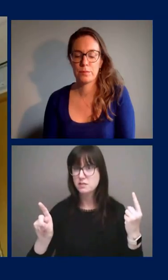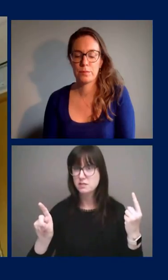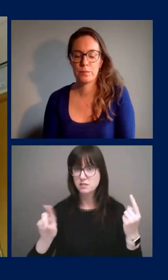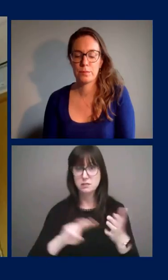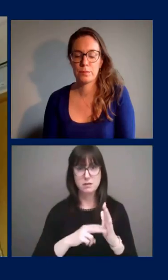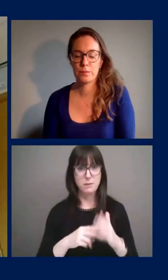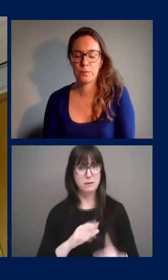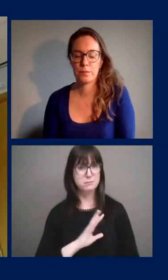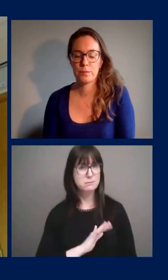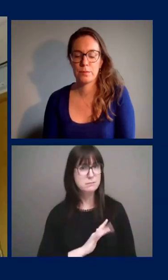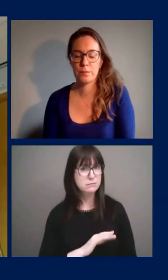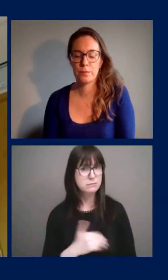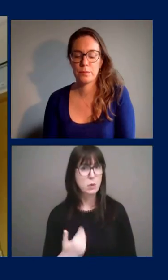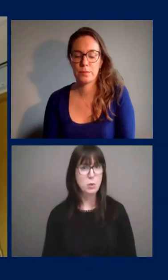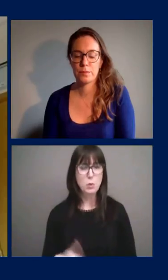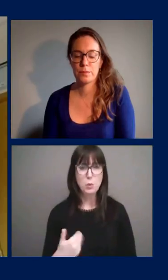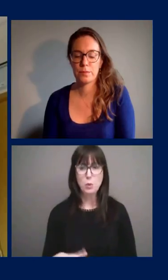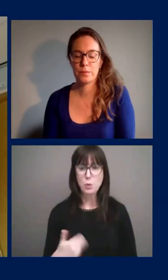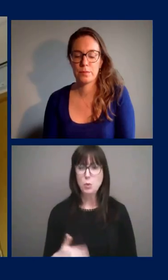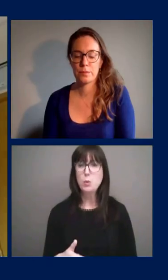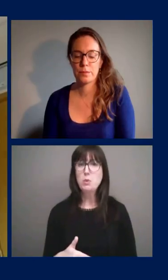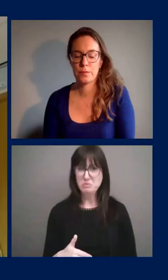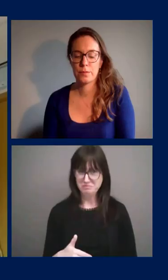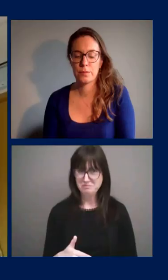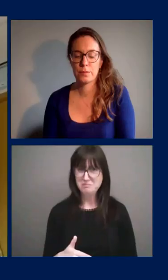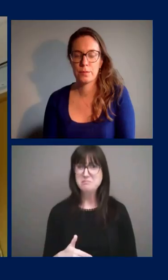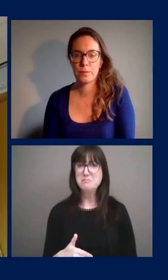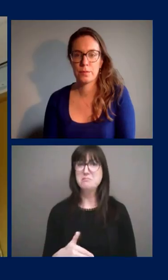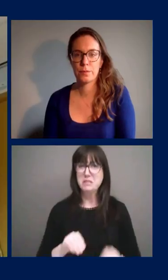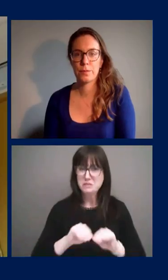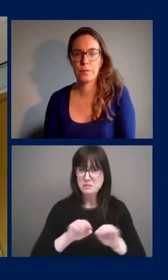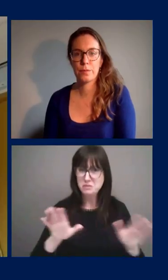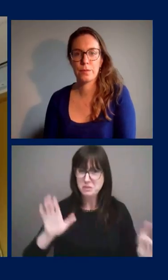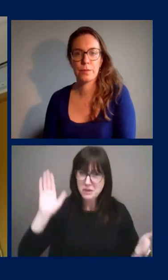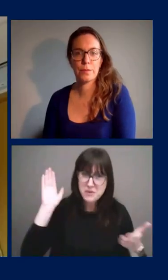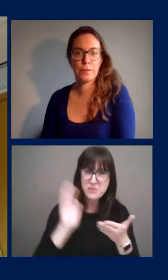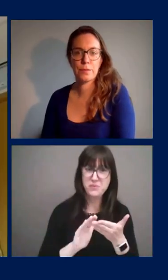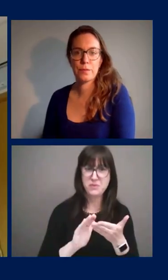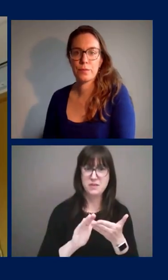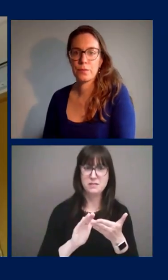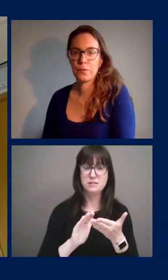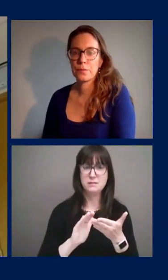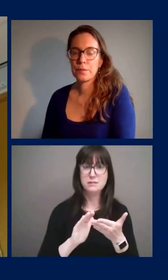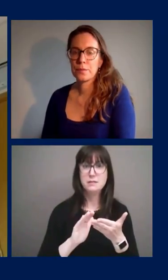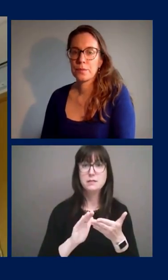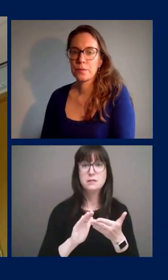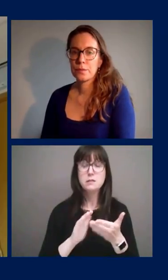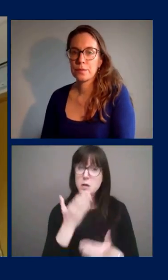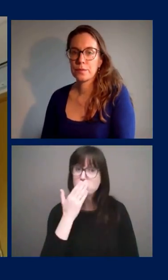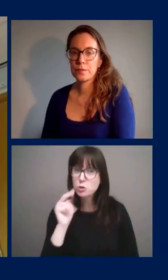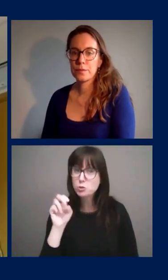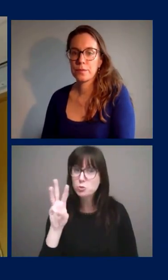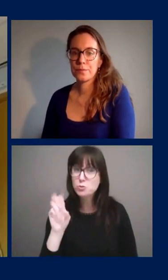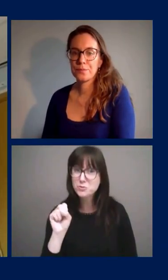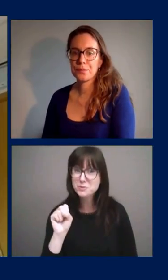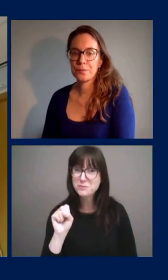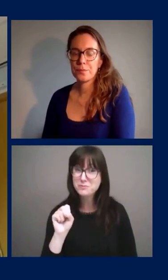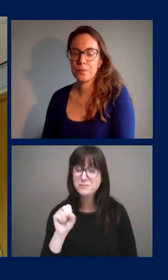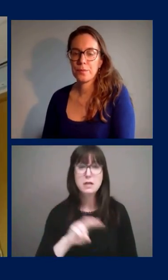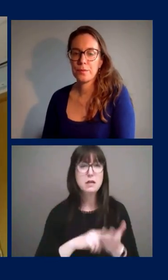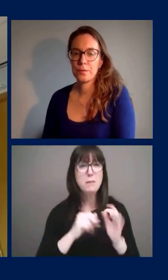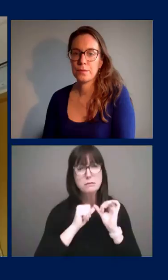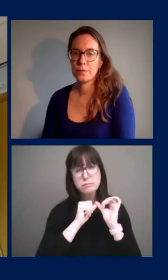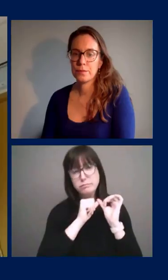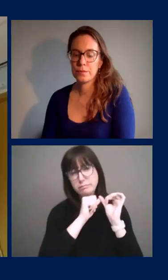encouraged by a very much lower levels of infection in our community so this is good news it doesn't mean months and months and